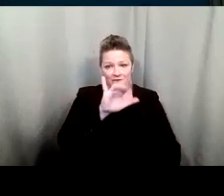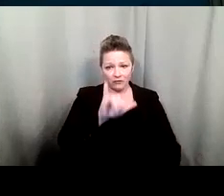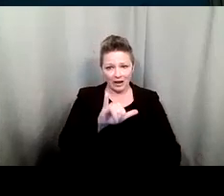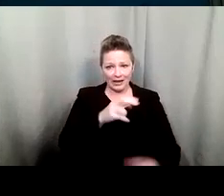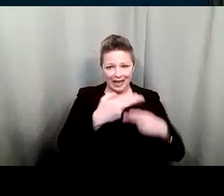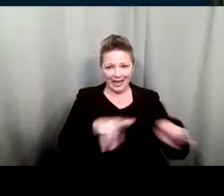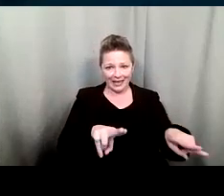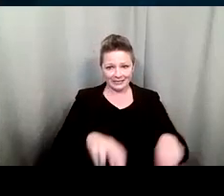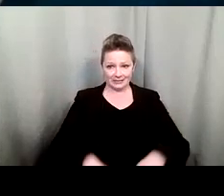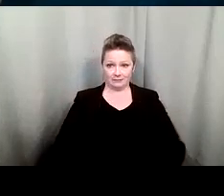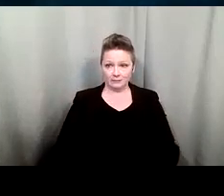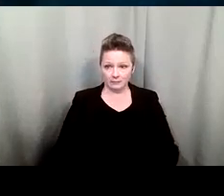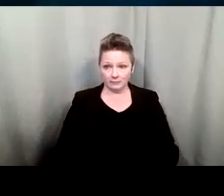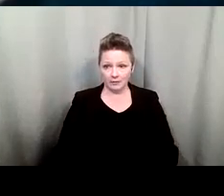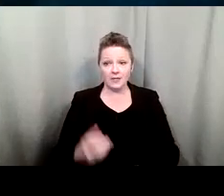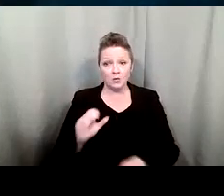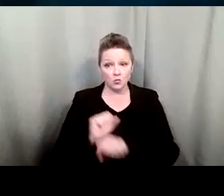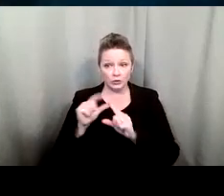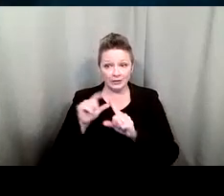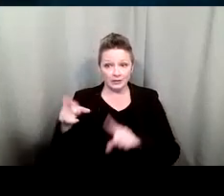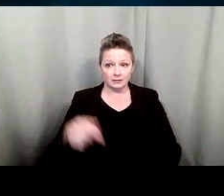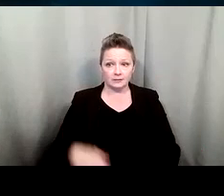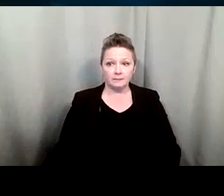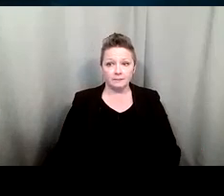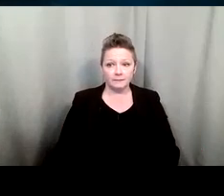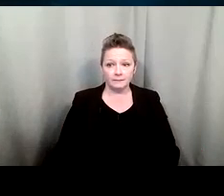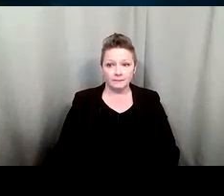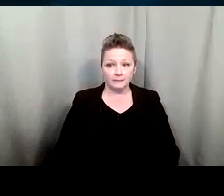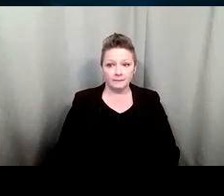have words that are totally invisible like this. I'll say it five times.